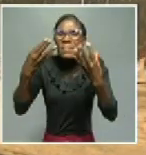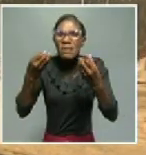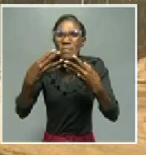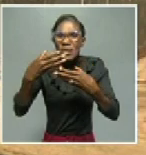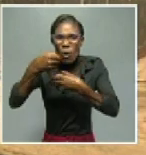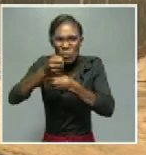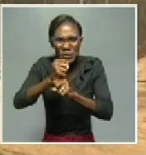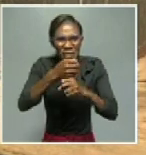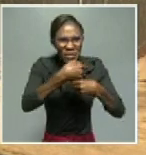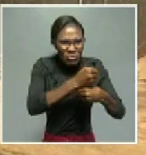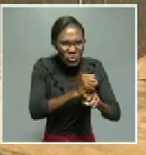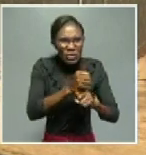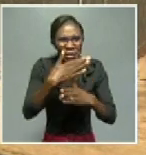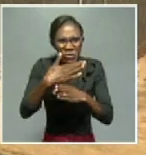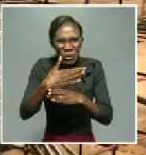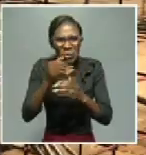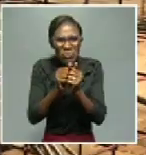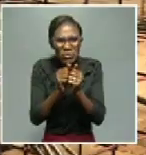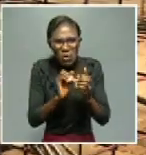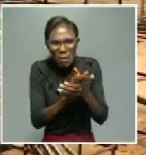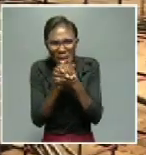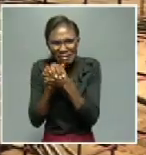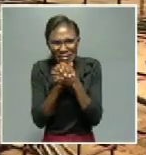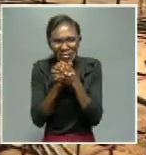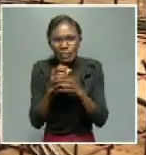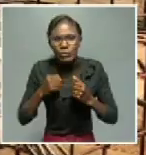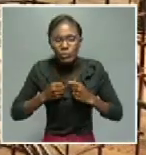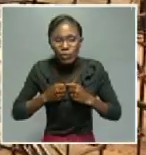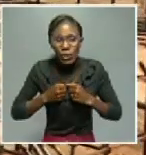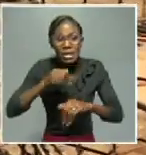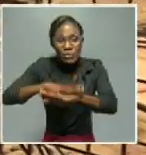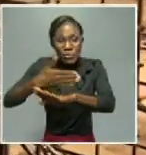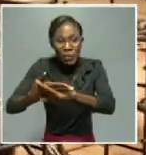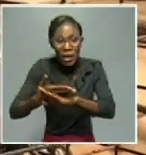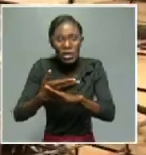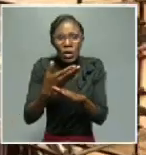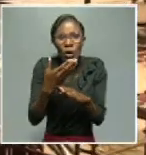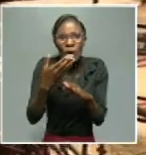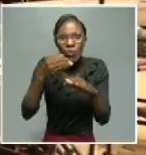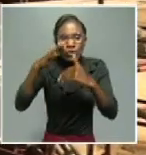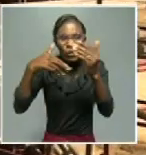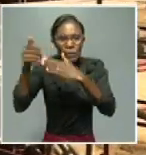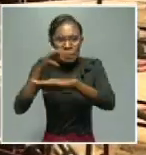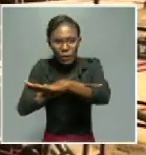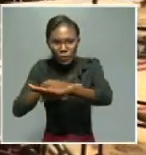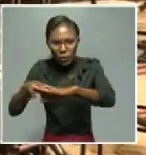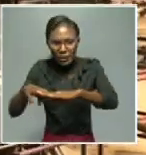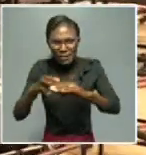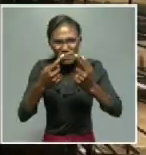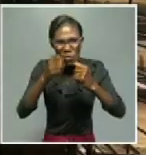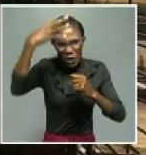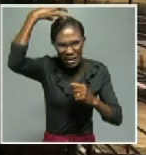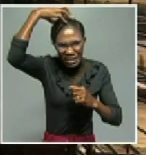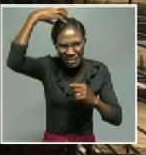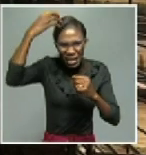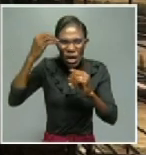about the necessary successes, such as the upgrade of the road from Okahanja to Ovitoto from gravel